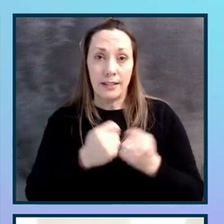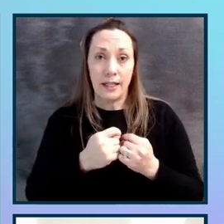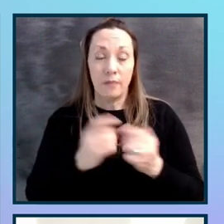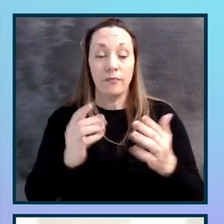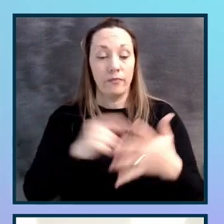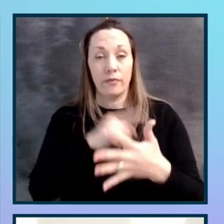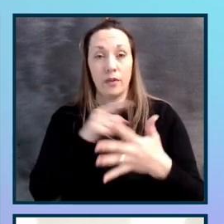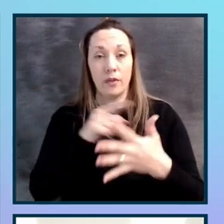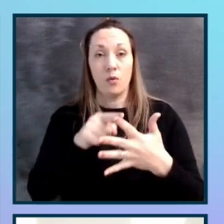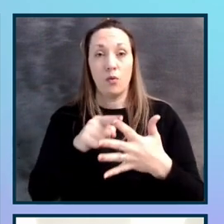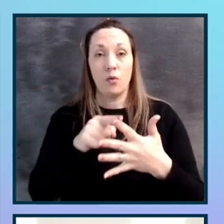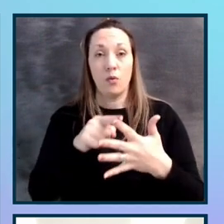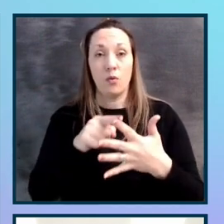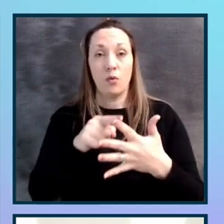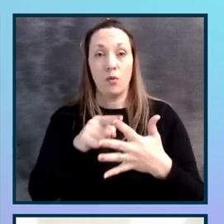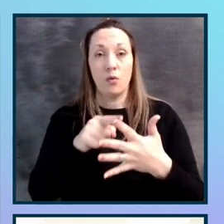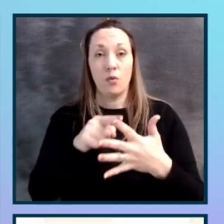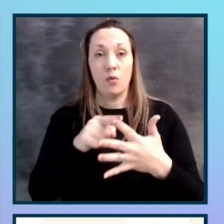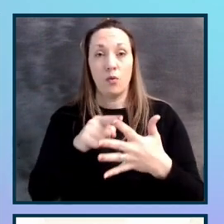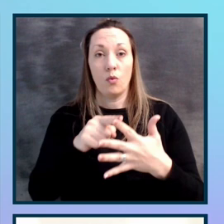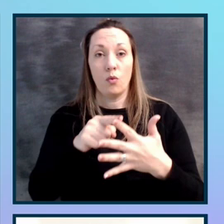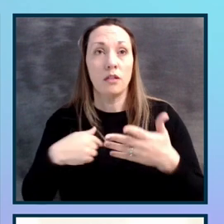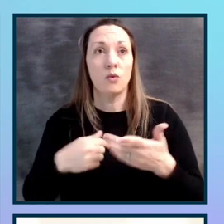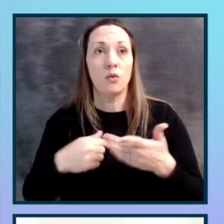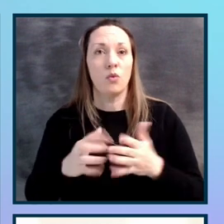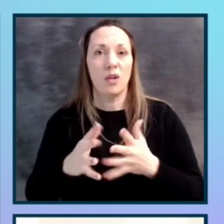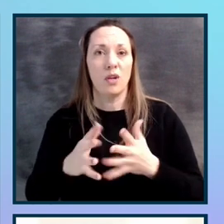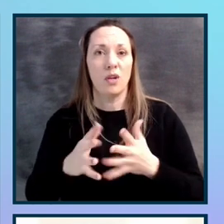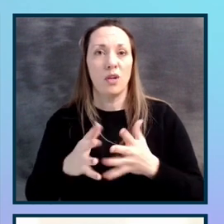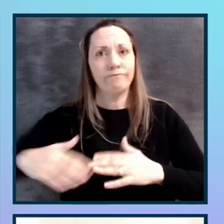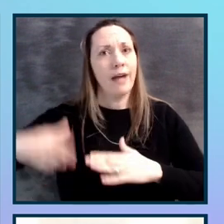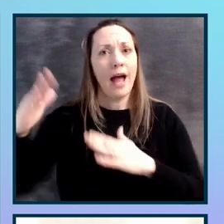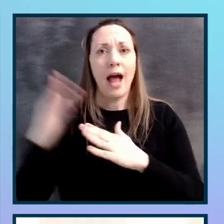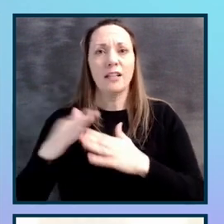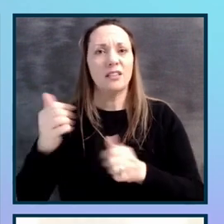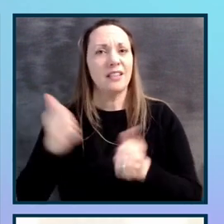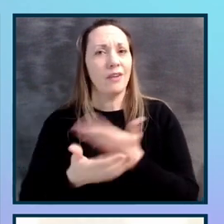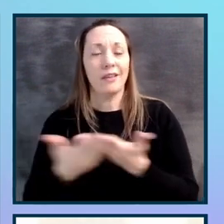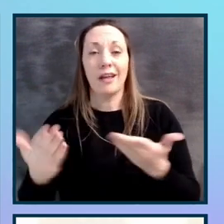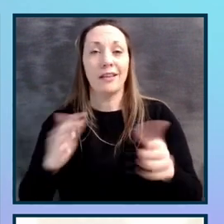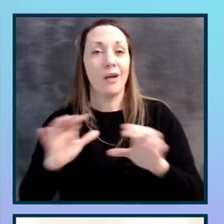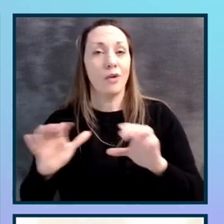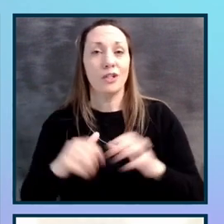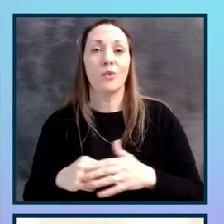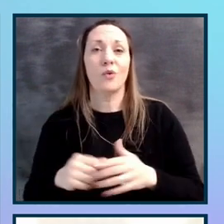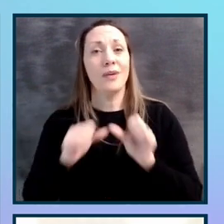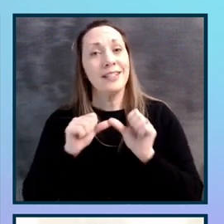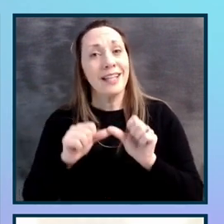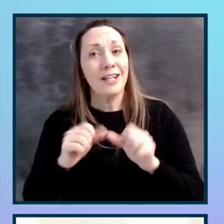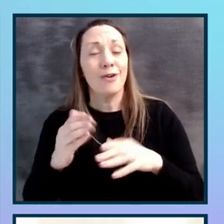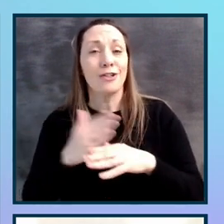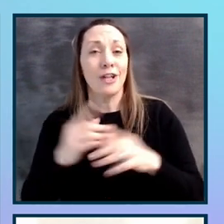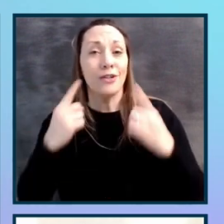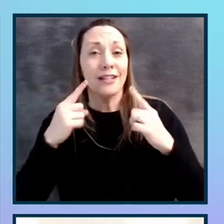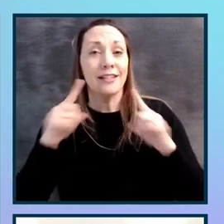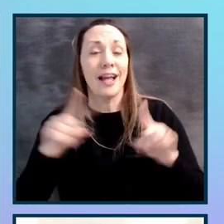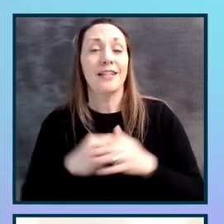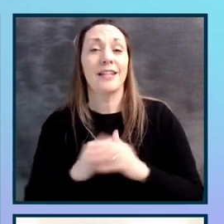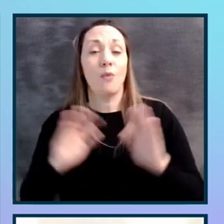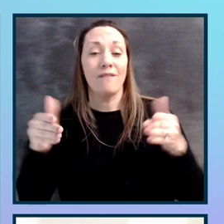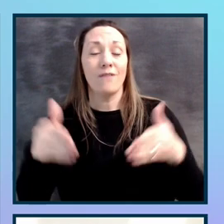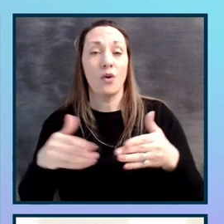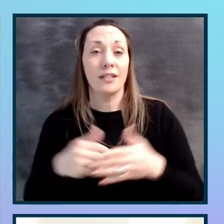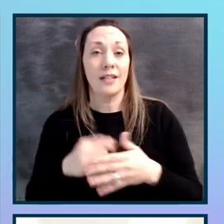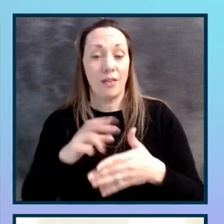by striving for excellence in all that we do to contribute to our shared success. We're focused on results and working with a